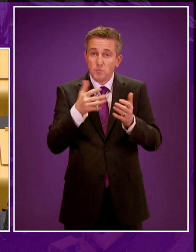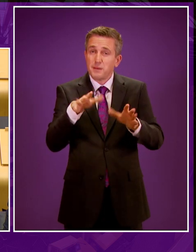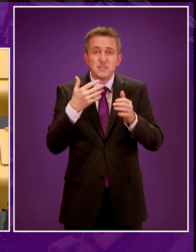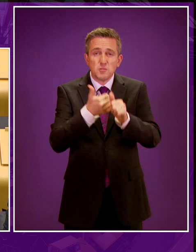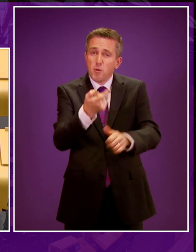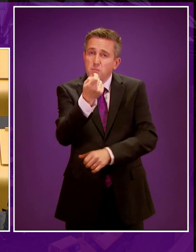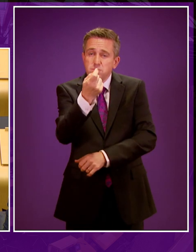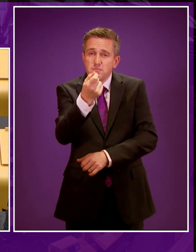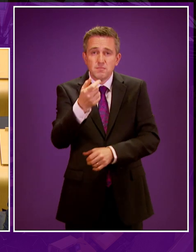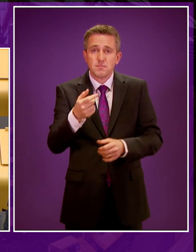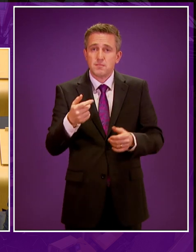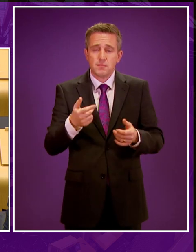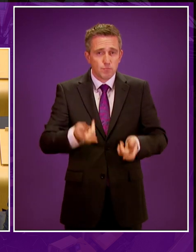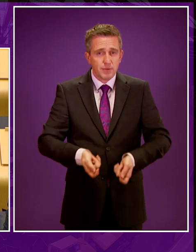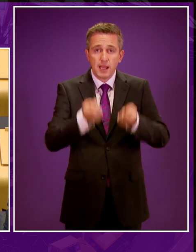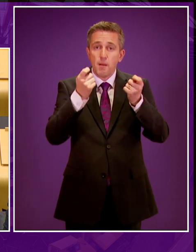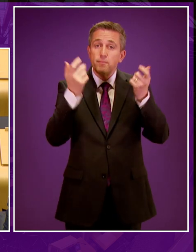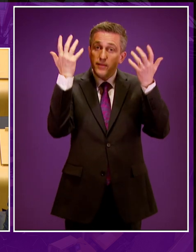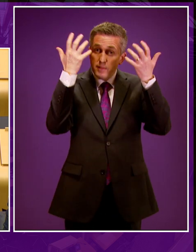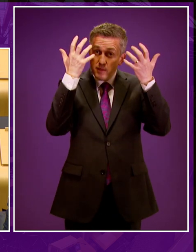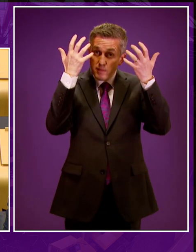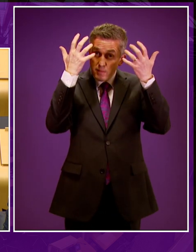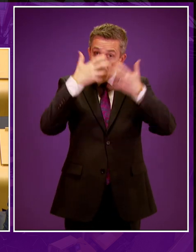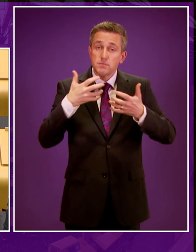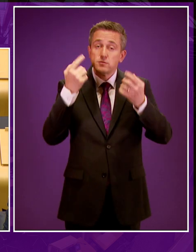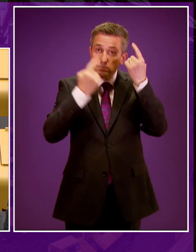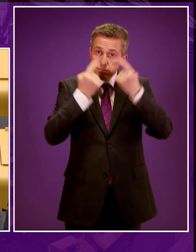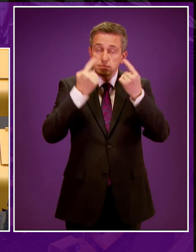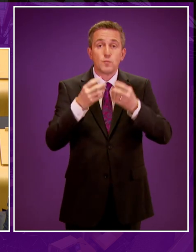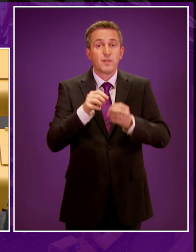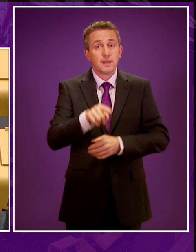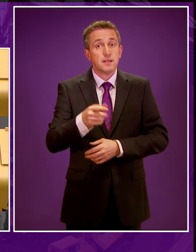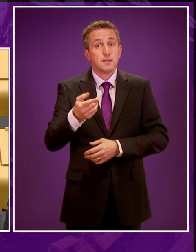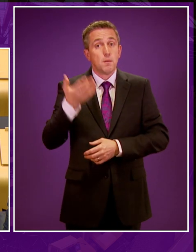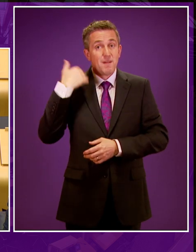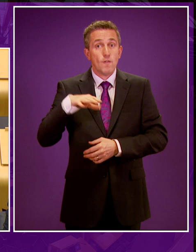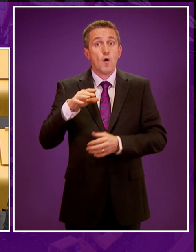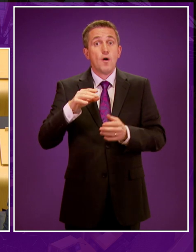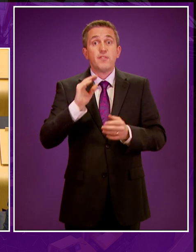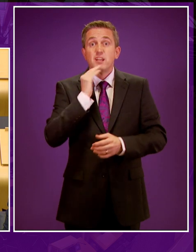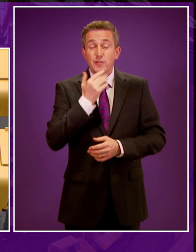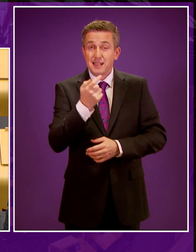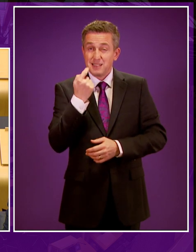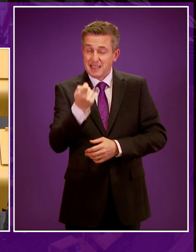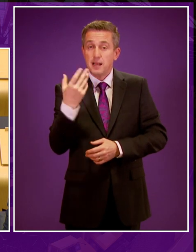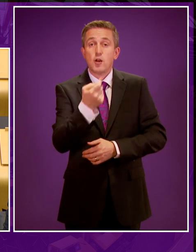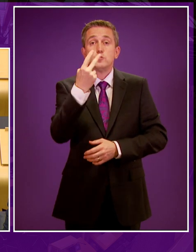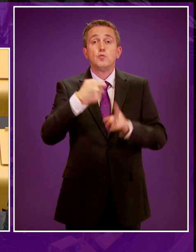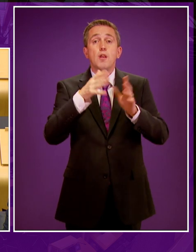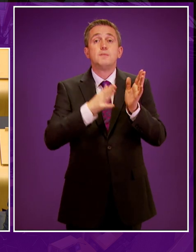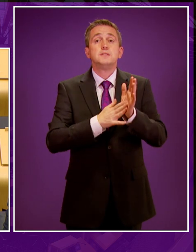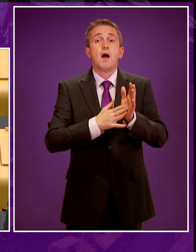highlighting the risks of this industry. Greens also came close to securing a two-kilometre buffer zone between